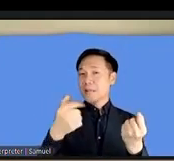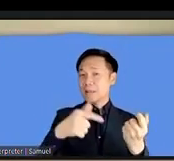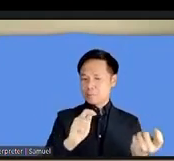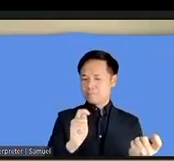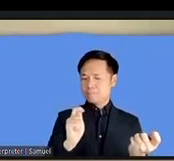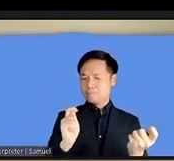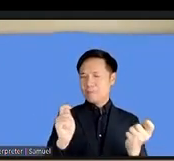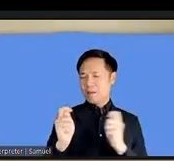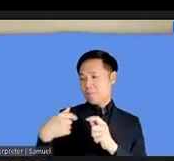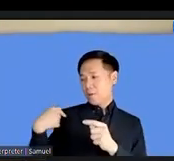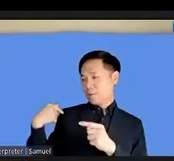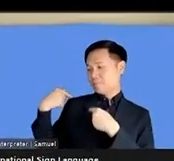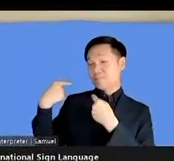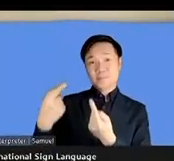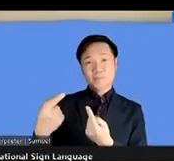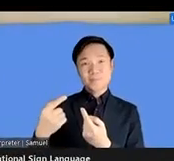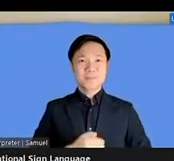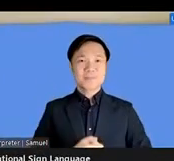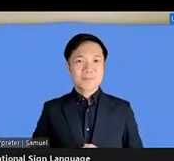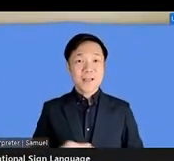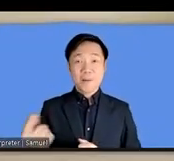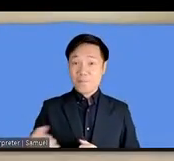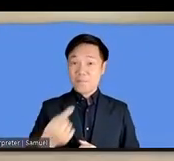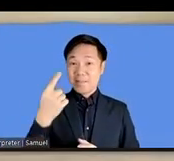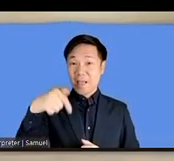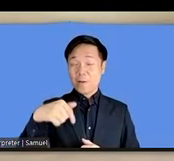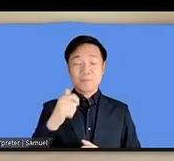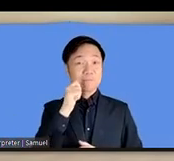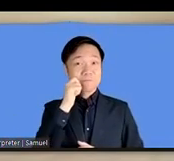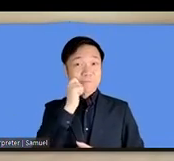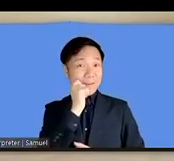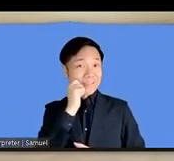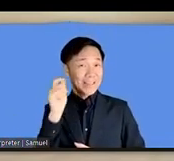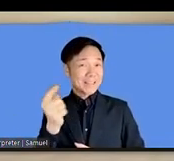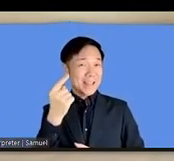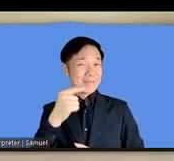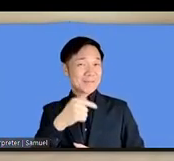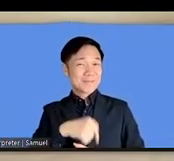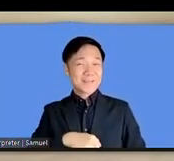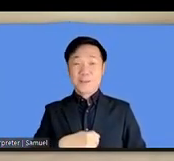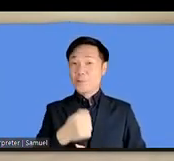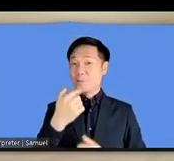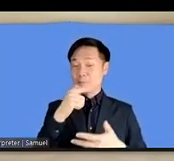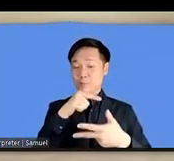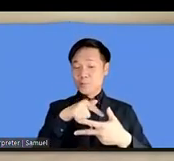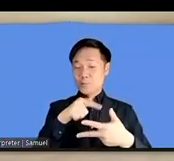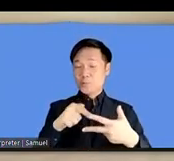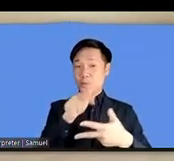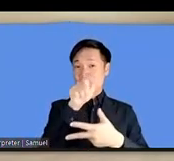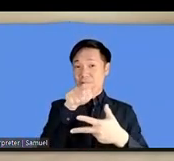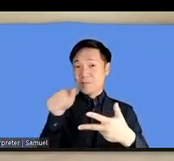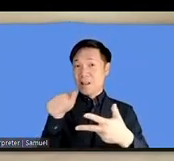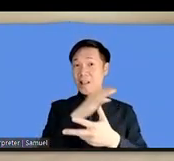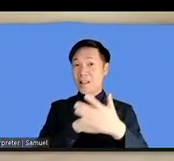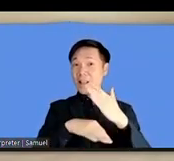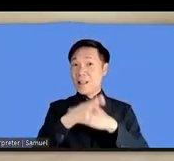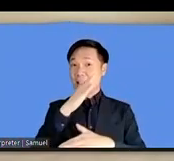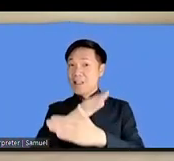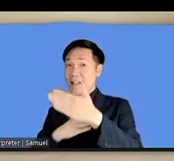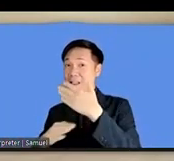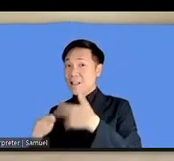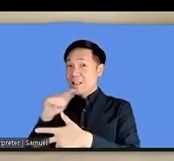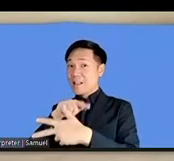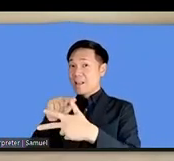also have for the first time in person three disability fellows that were funded through the generosity